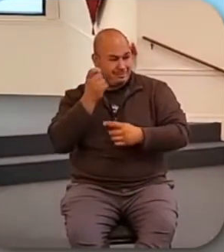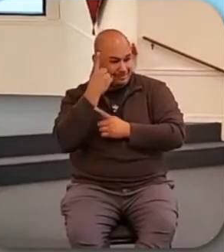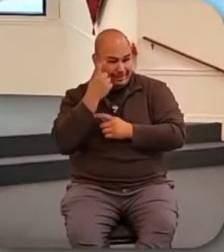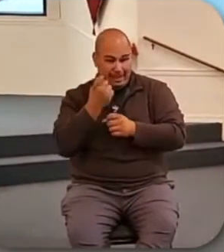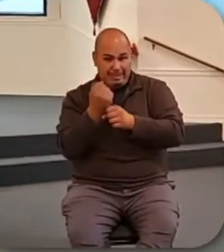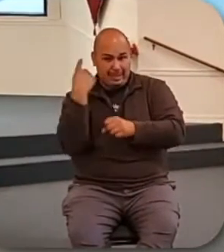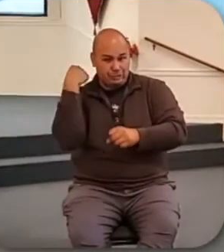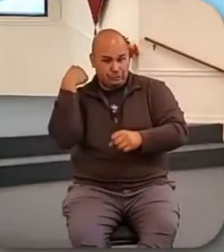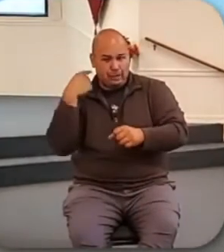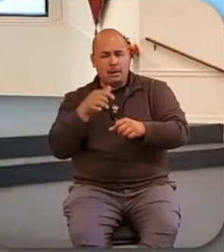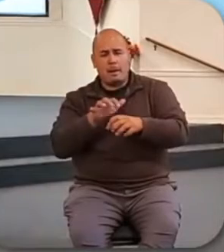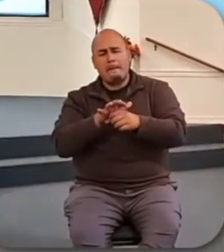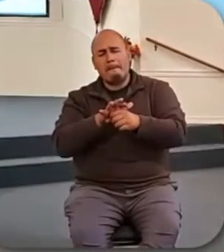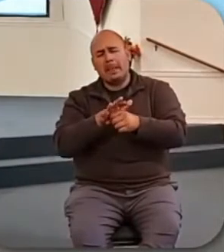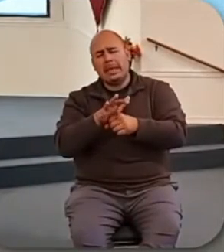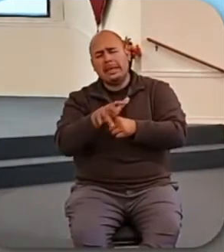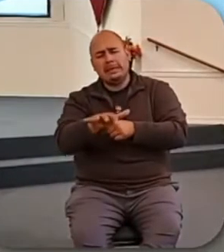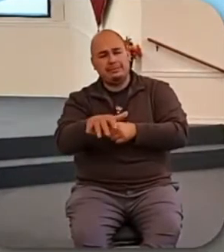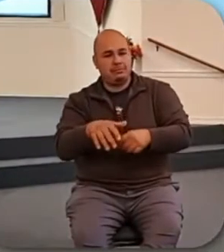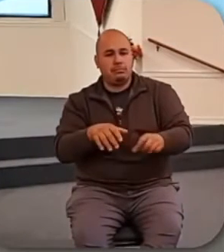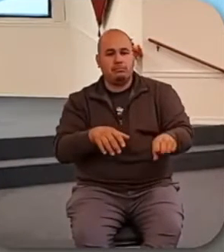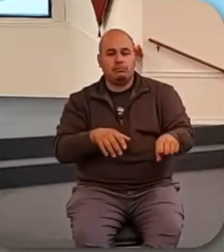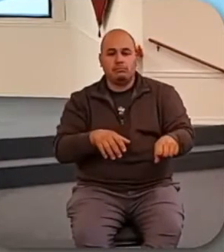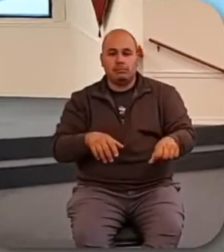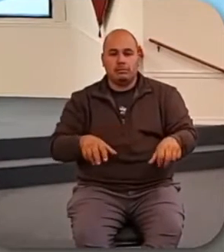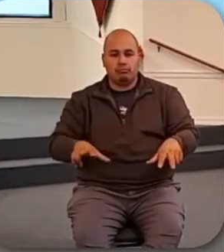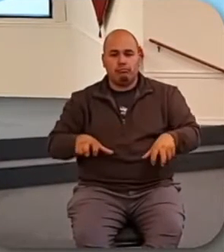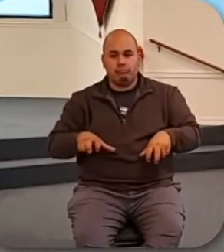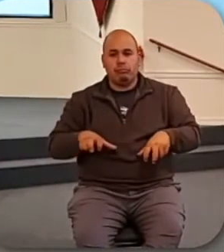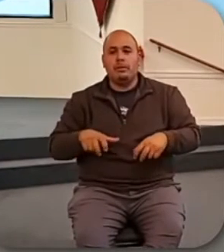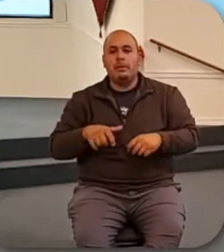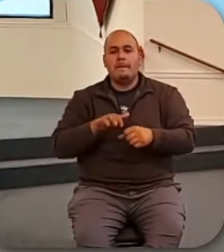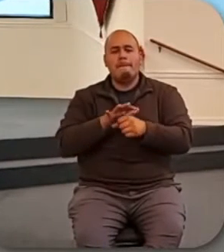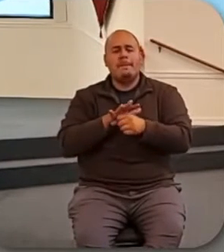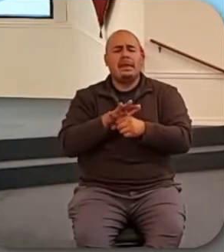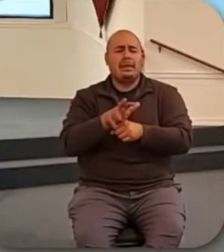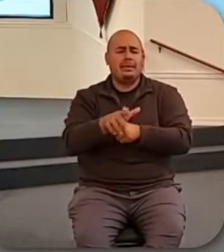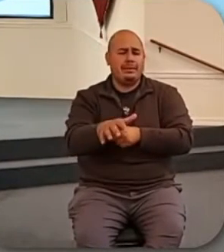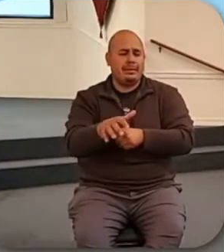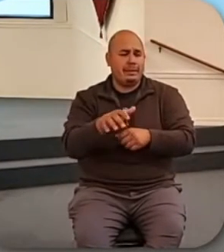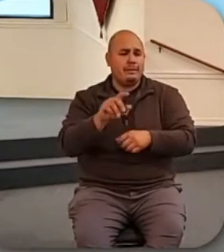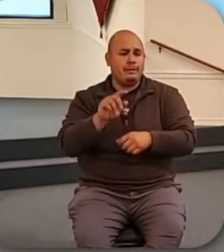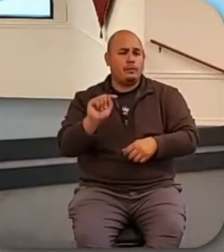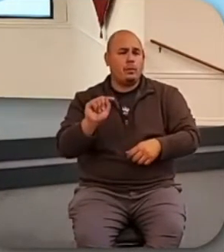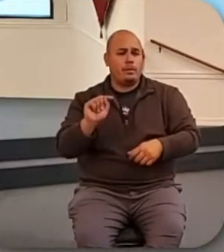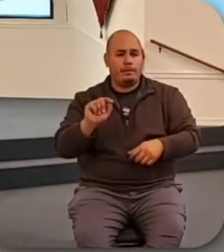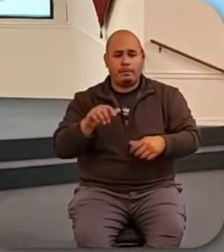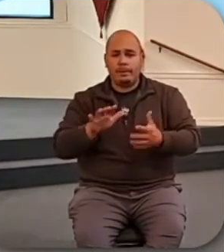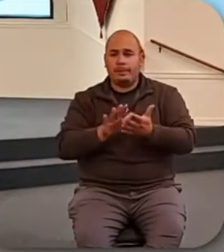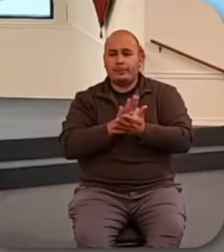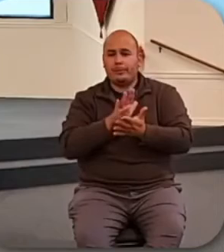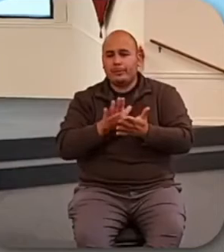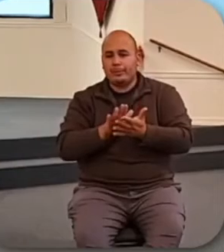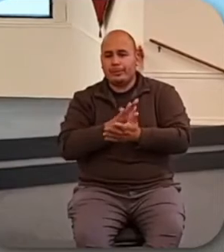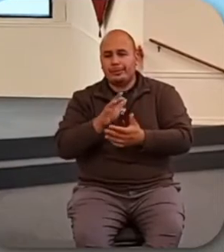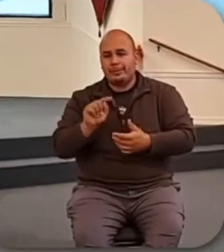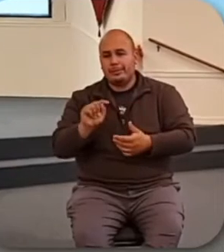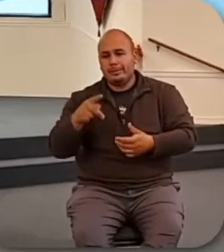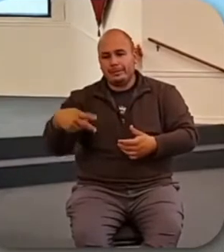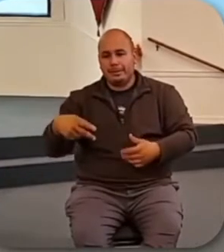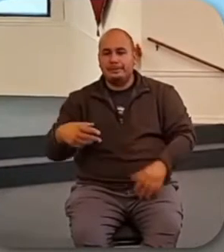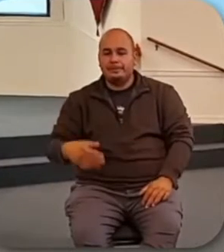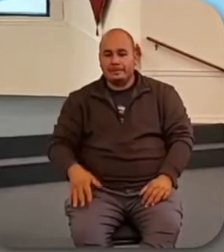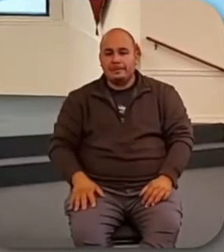plenty as long as people bought what they needed and didn't hoard. But the fear of not having enough